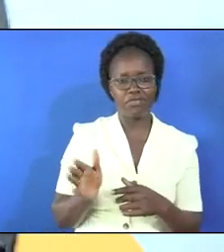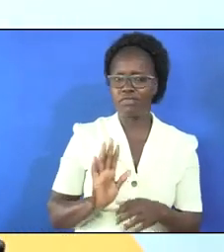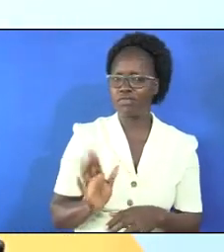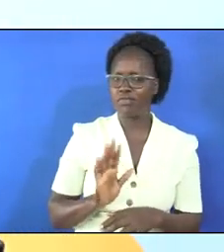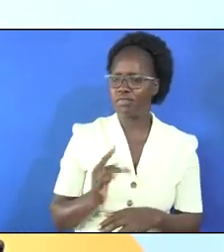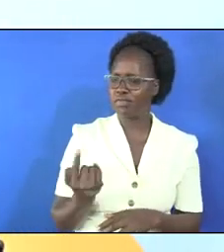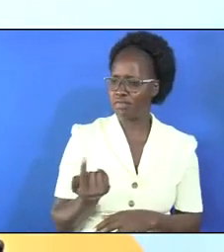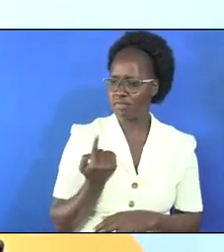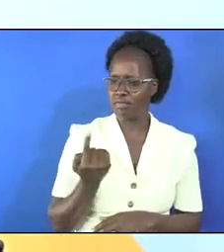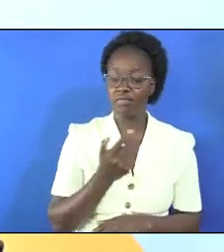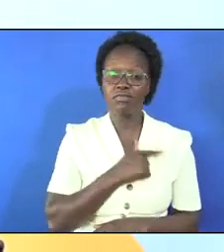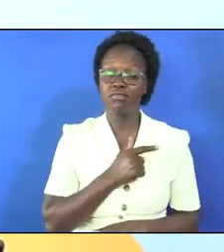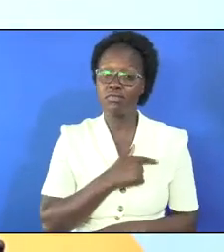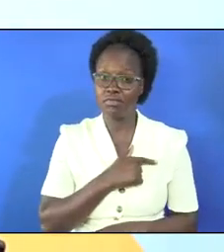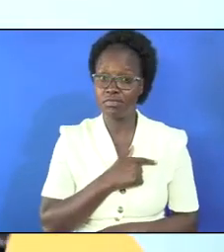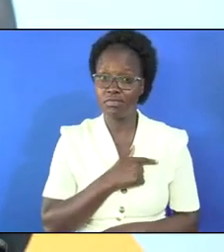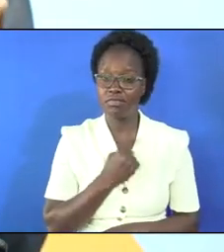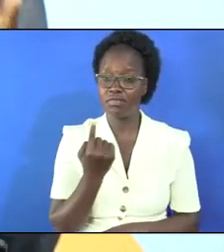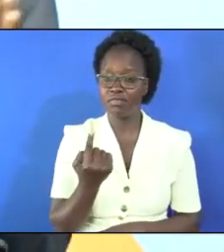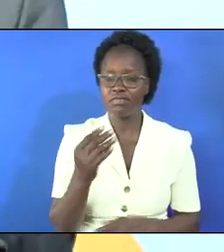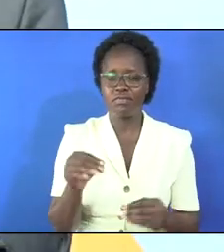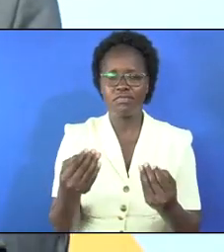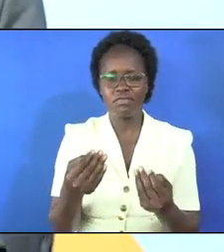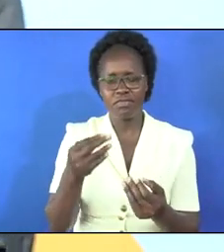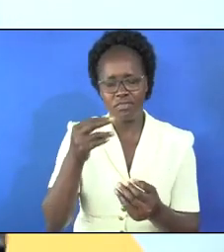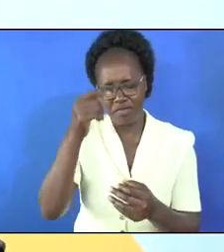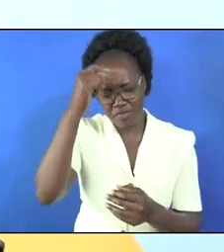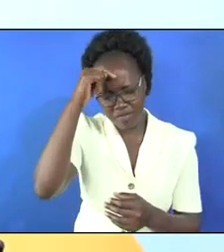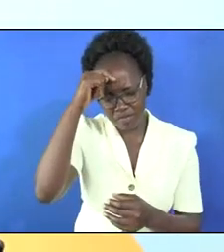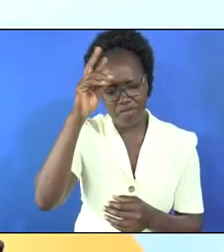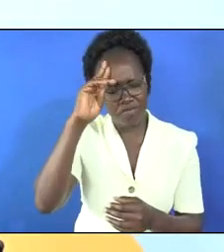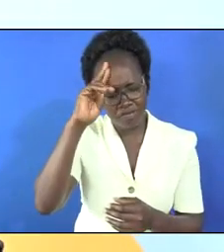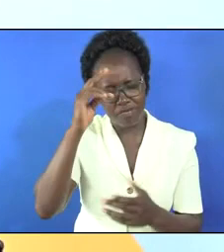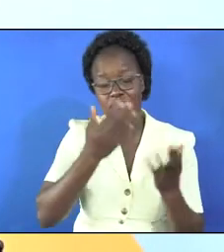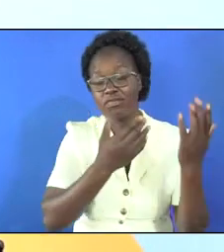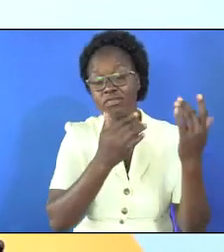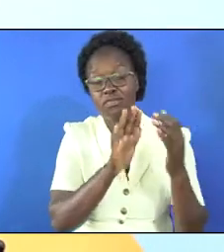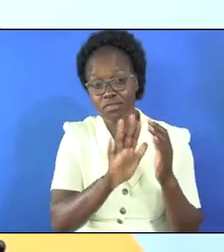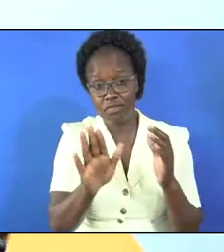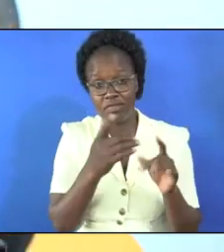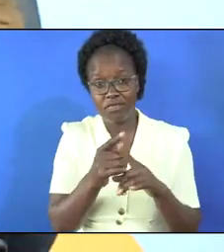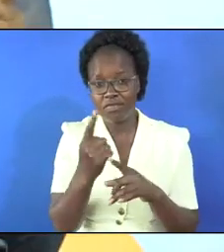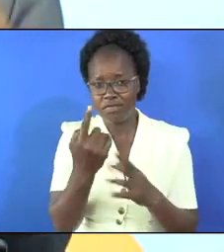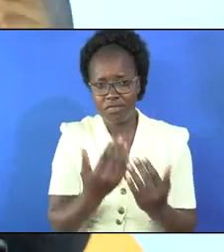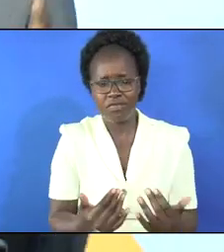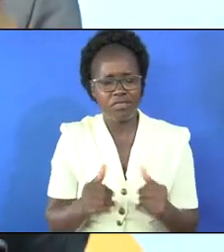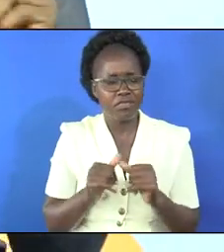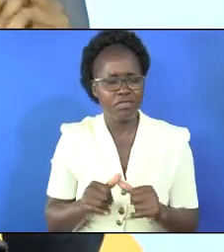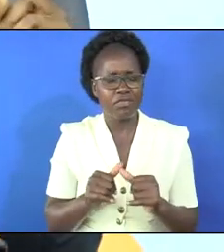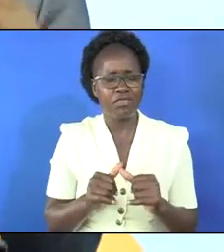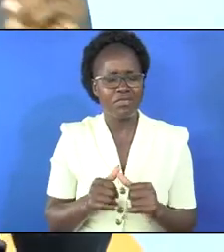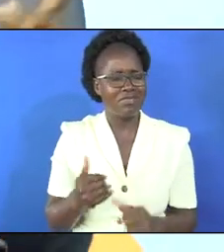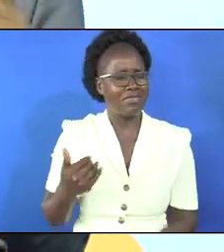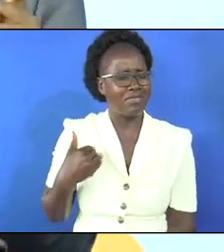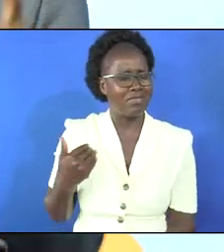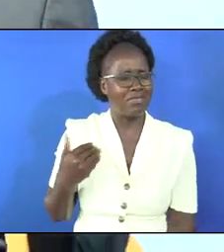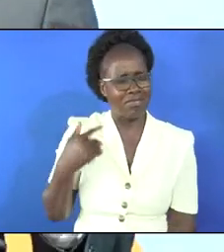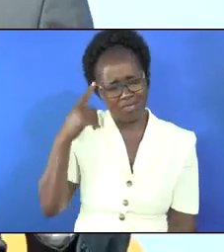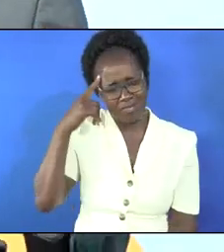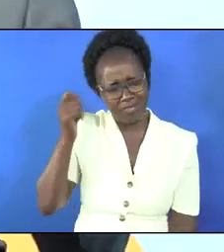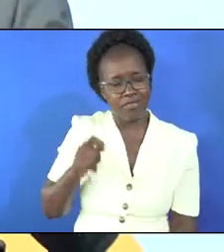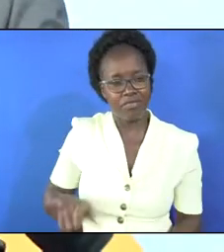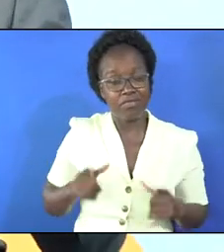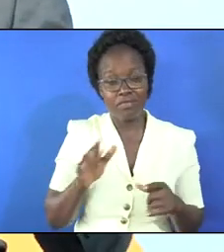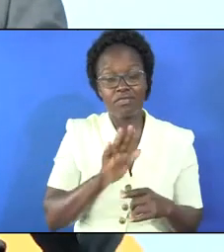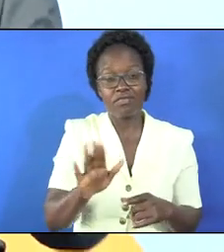to the one they loved the one who give reason for their hope but one thing continued disturbing their minds